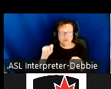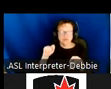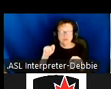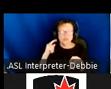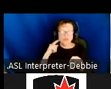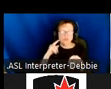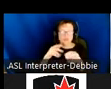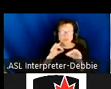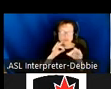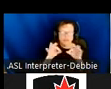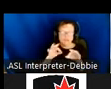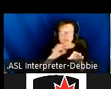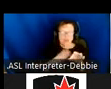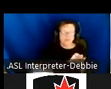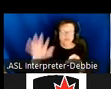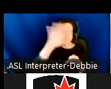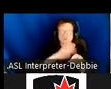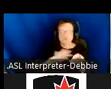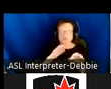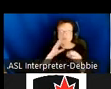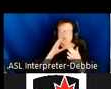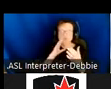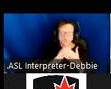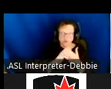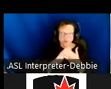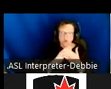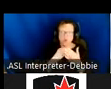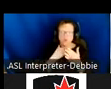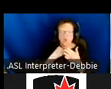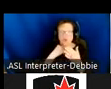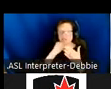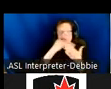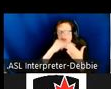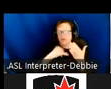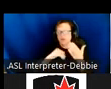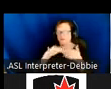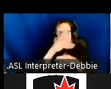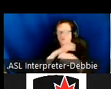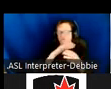of the largest region. This photo contains the following outlines of regions. Three.